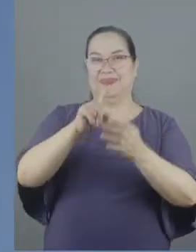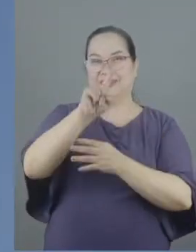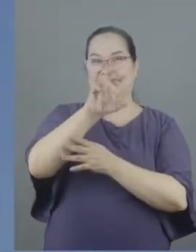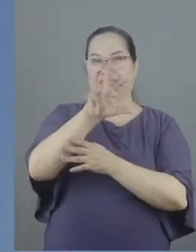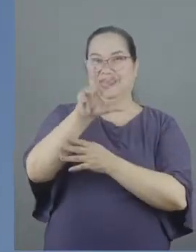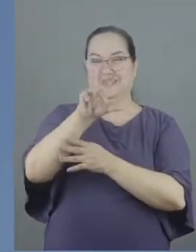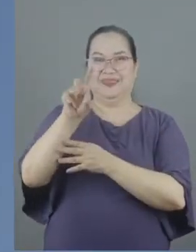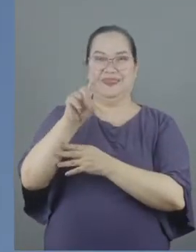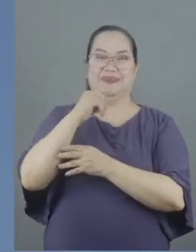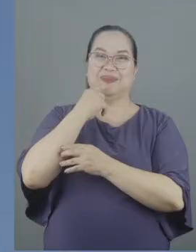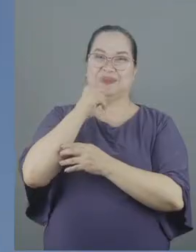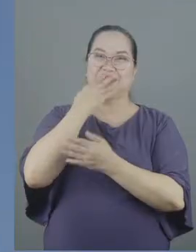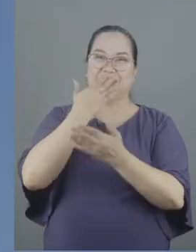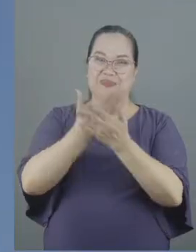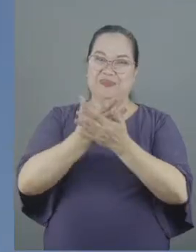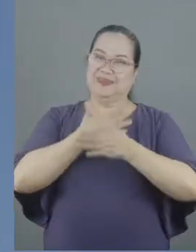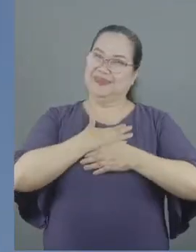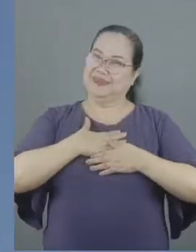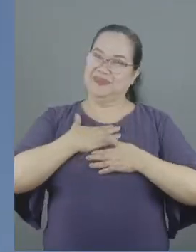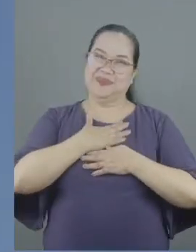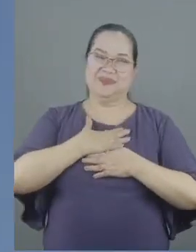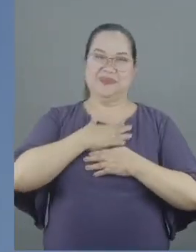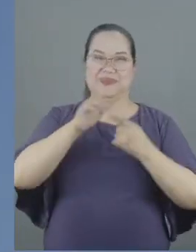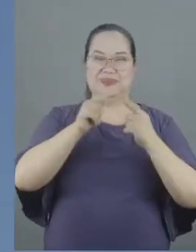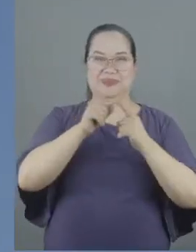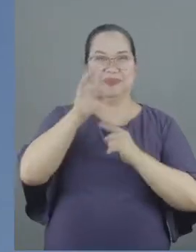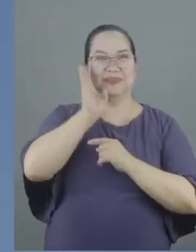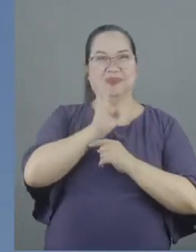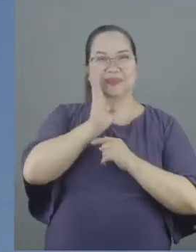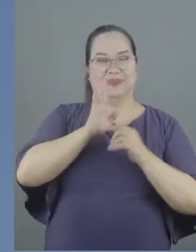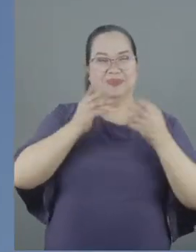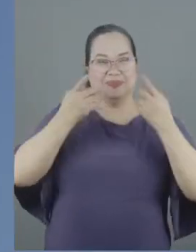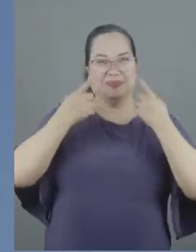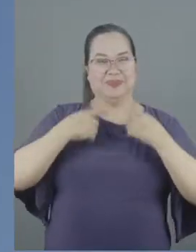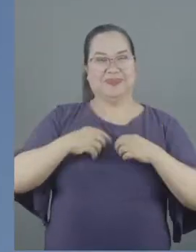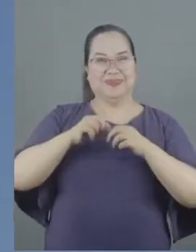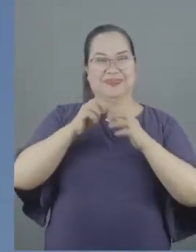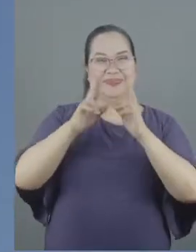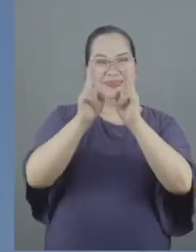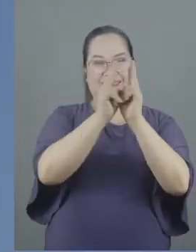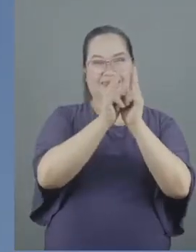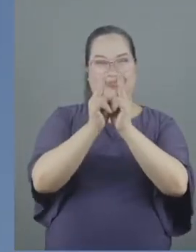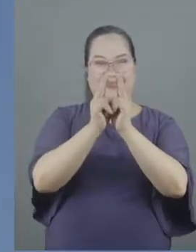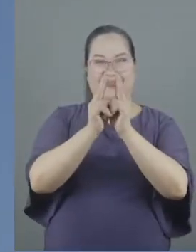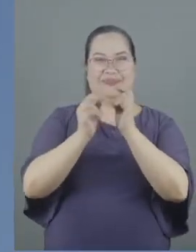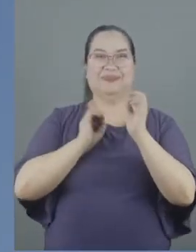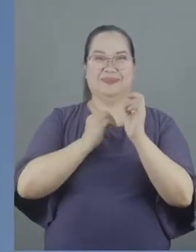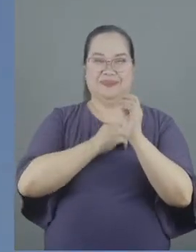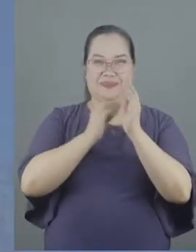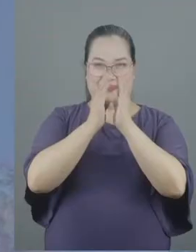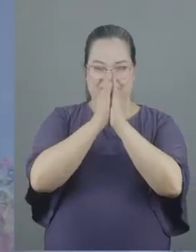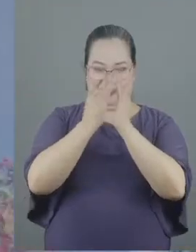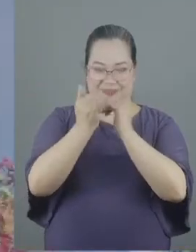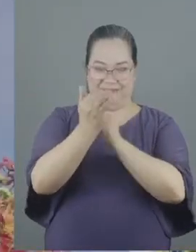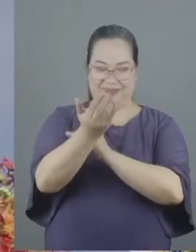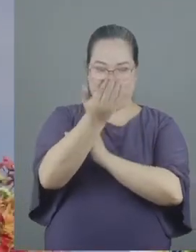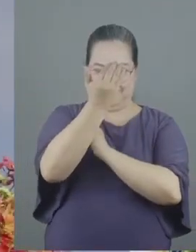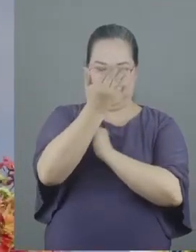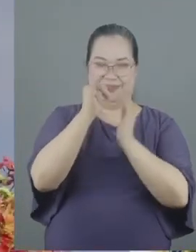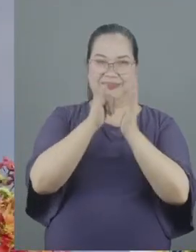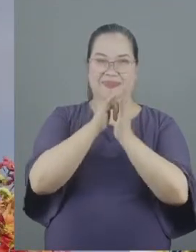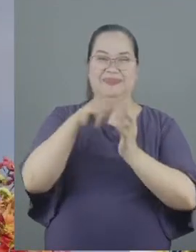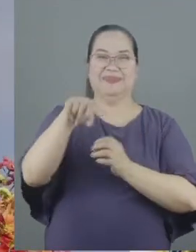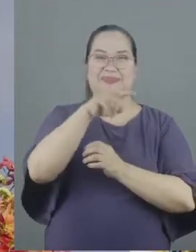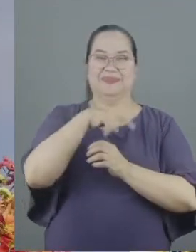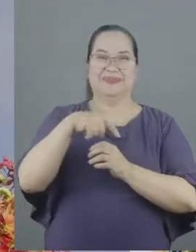It is good and pleasant when brothers dwell in unity. It is our prayer this morning that the